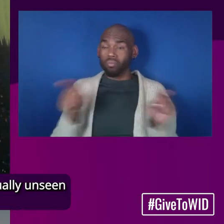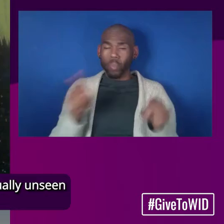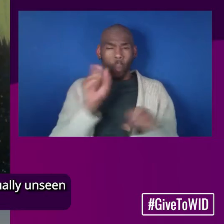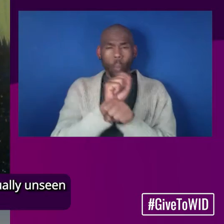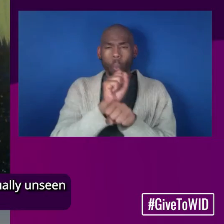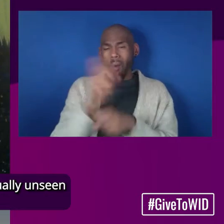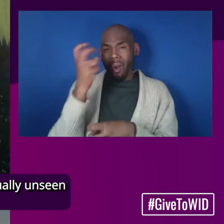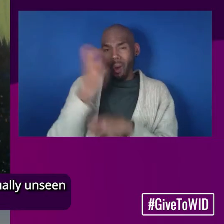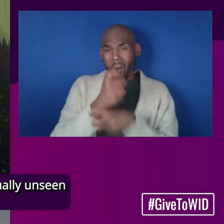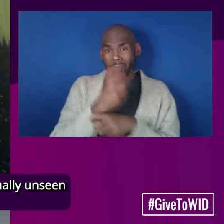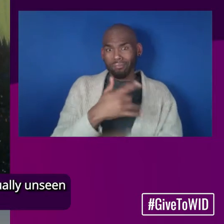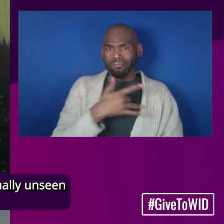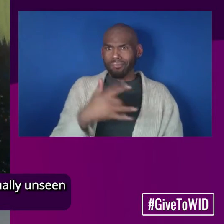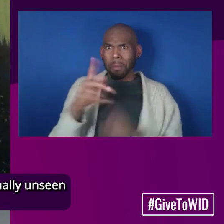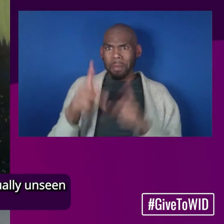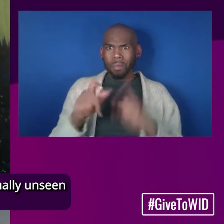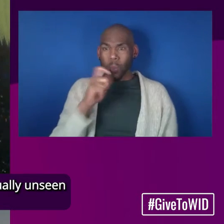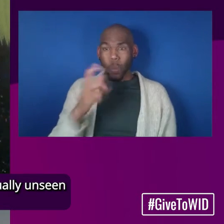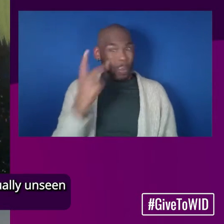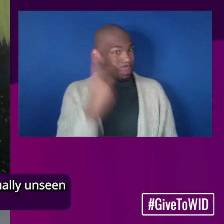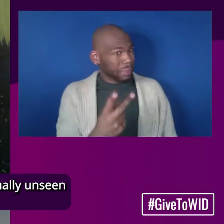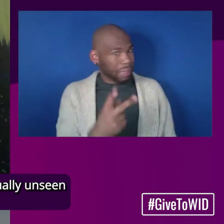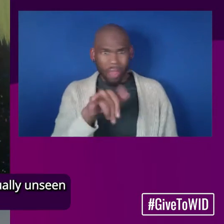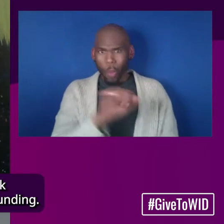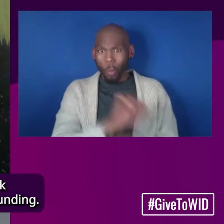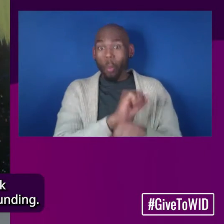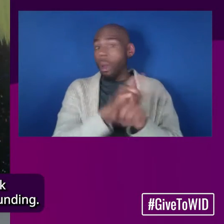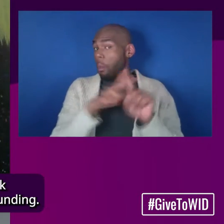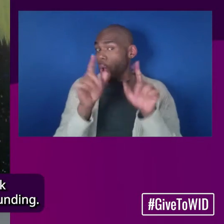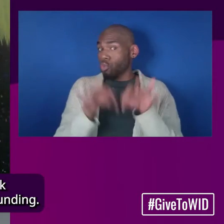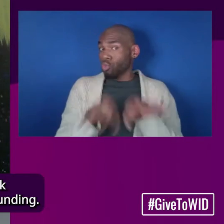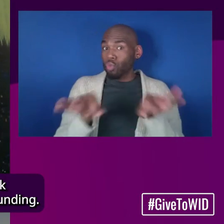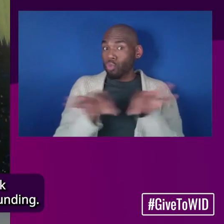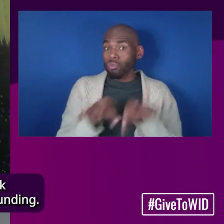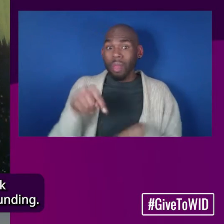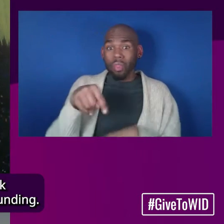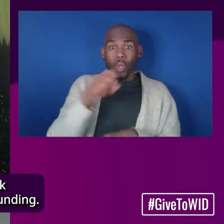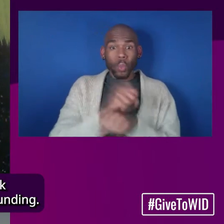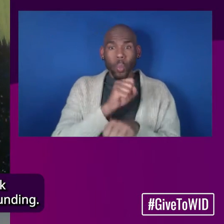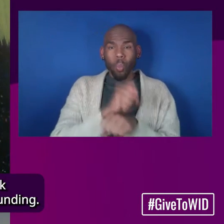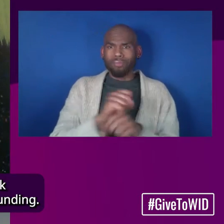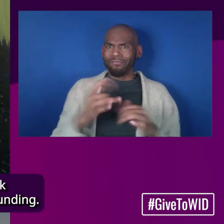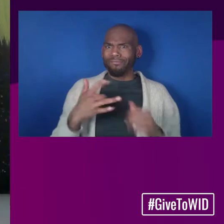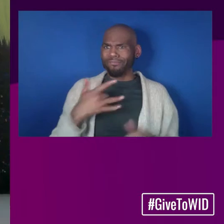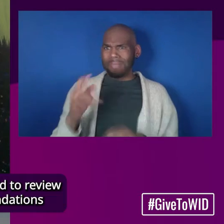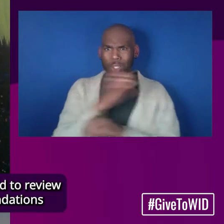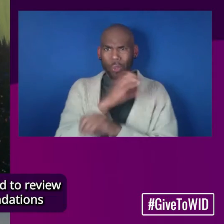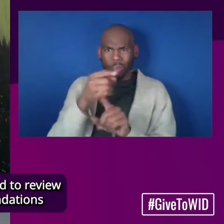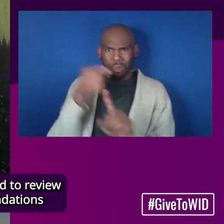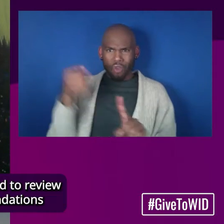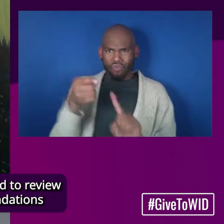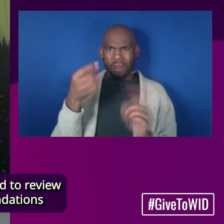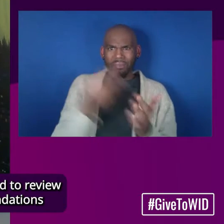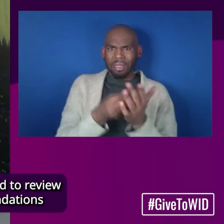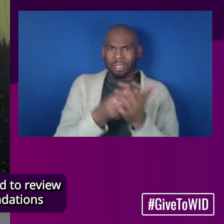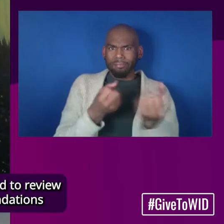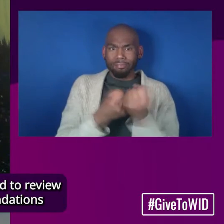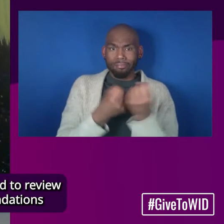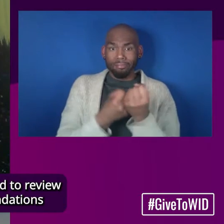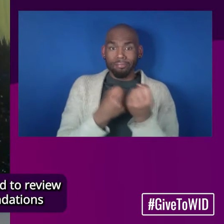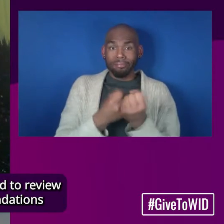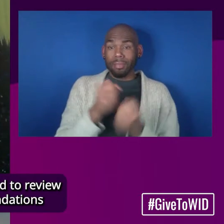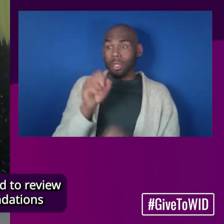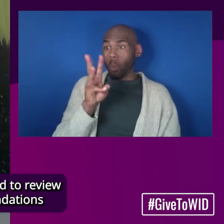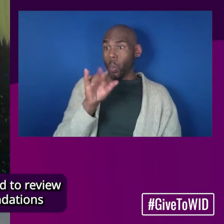tedious and usually unseen, but is crucial. Much of this work does not have direct funding. While WID may not get paid